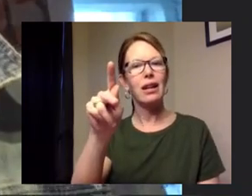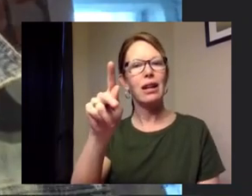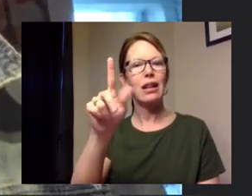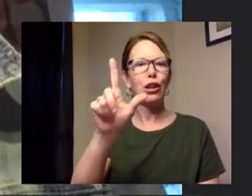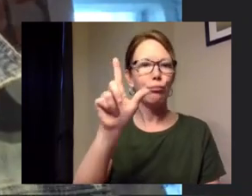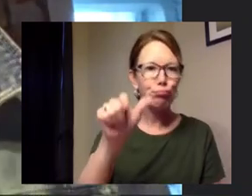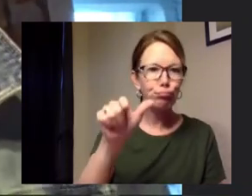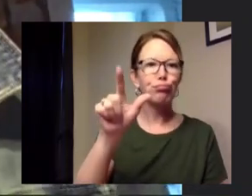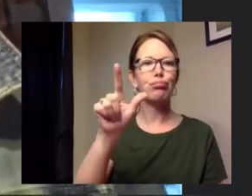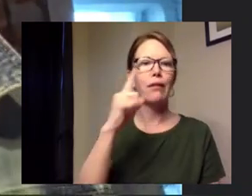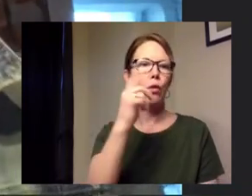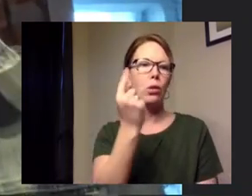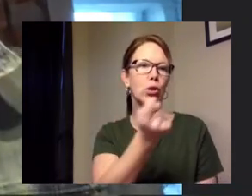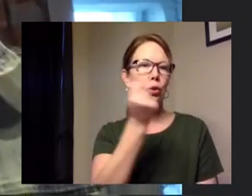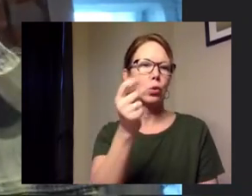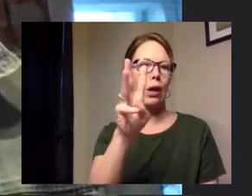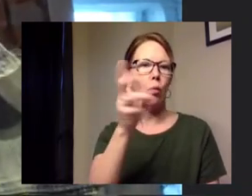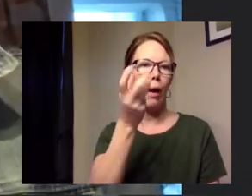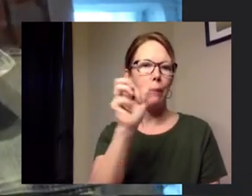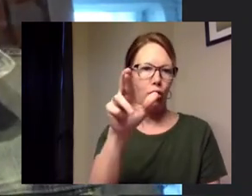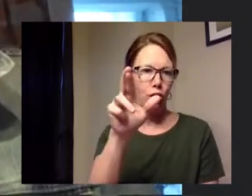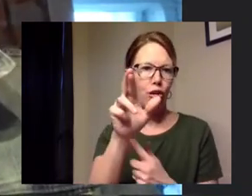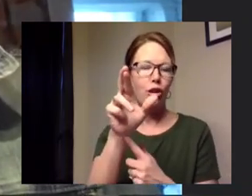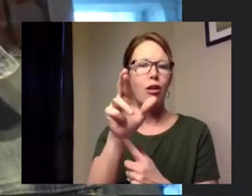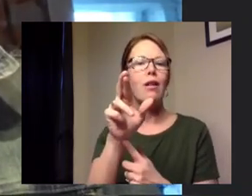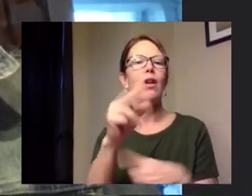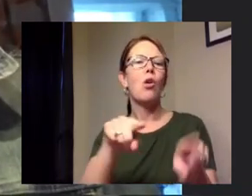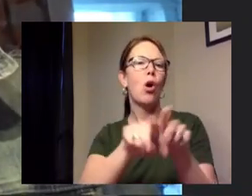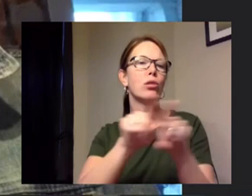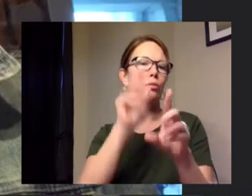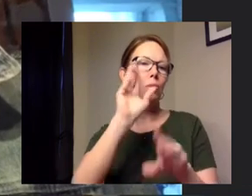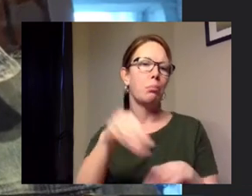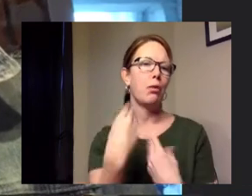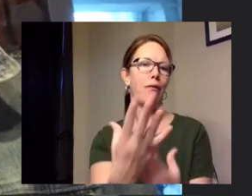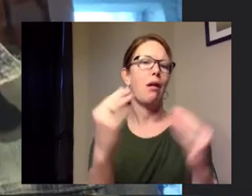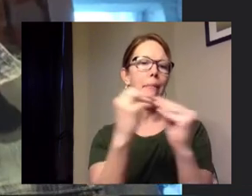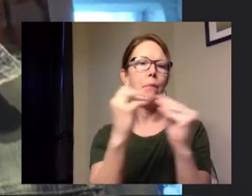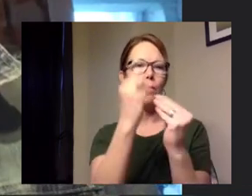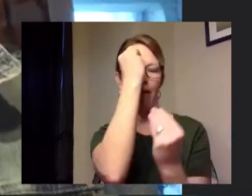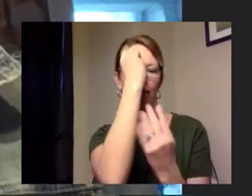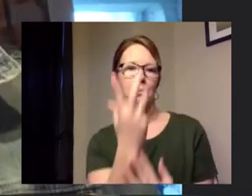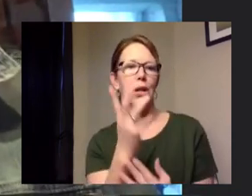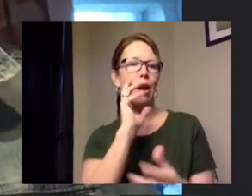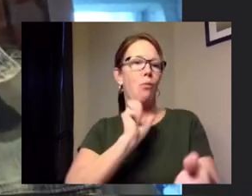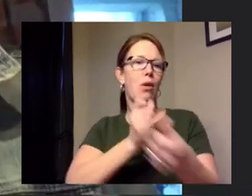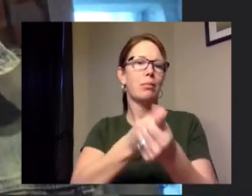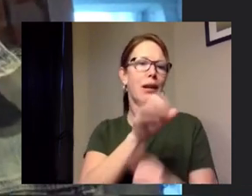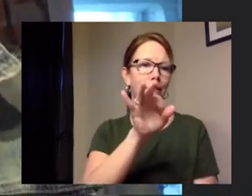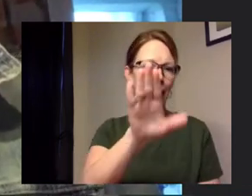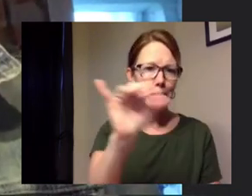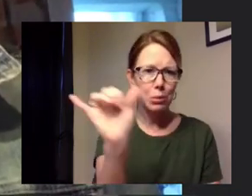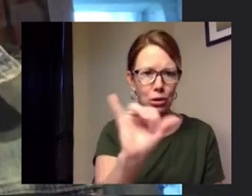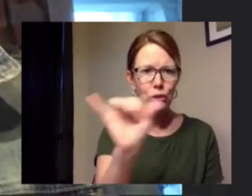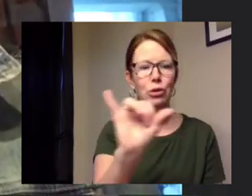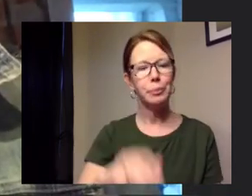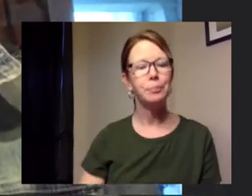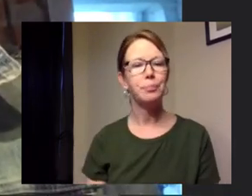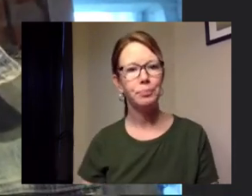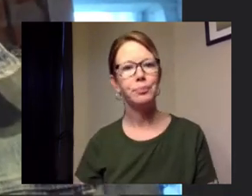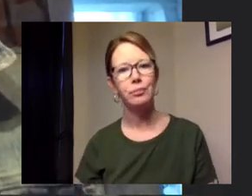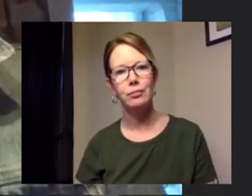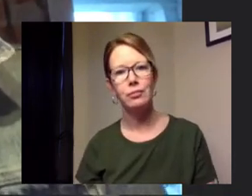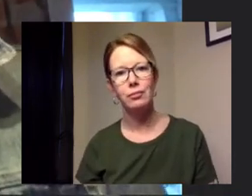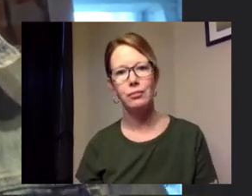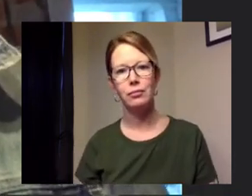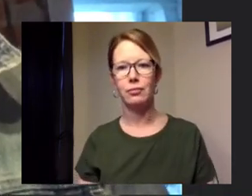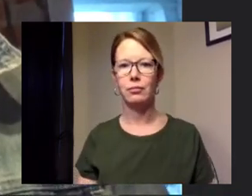webinar on tuesday but i'll also provide some more information i'll be updating our facebook page and website to add that